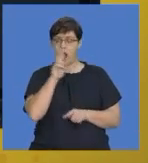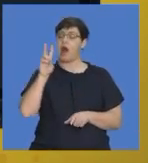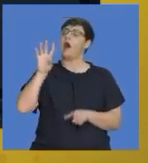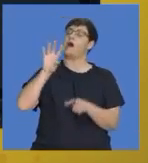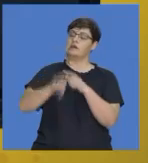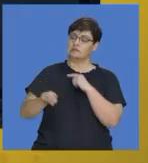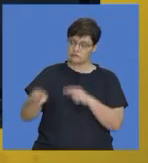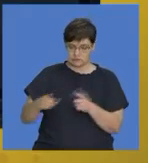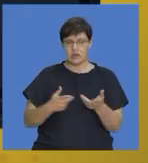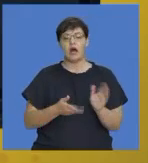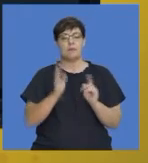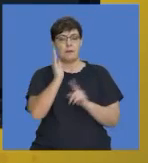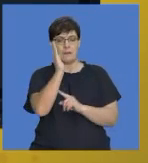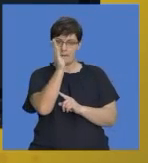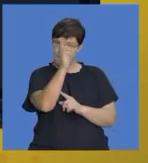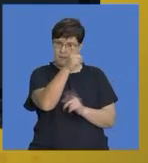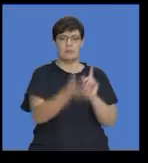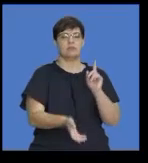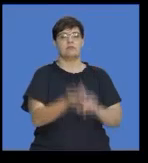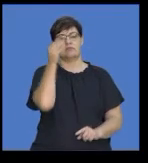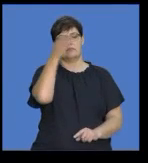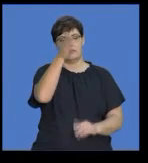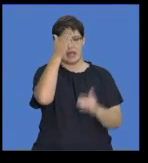to go to. So, let's go on.